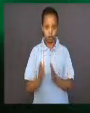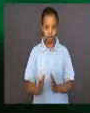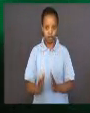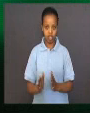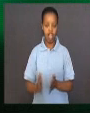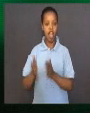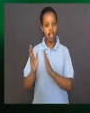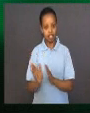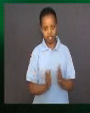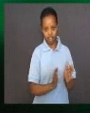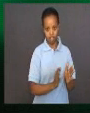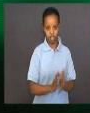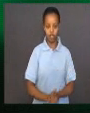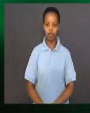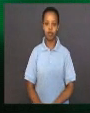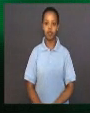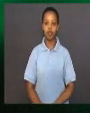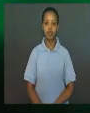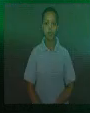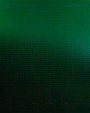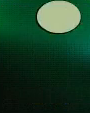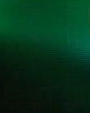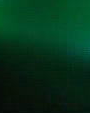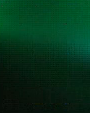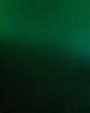Students, let's get ready.